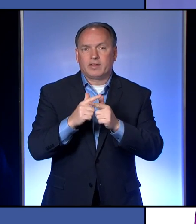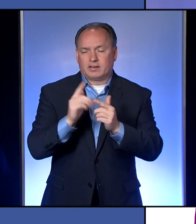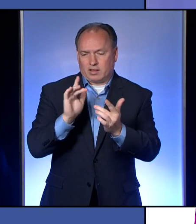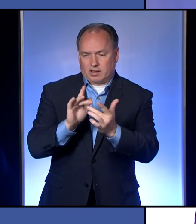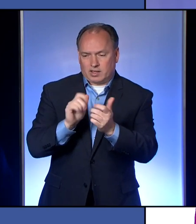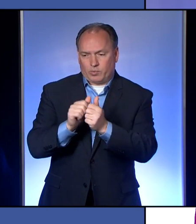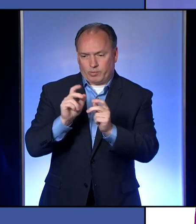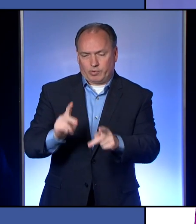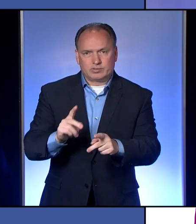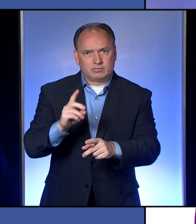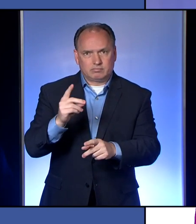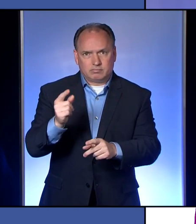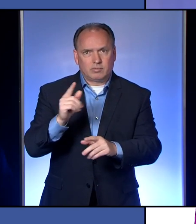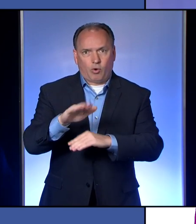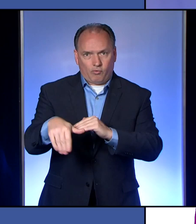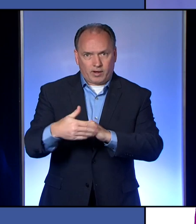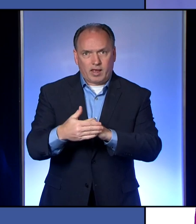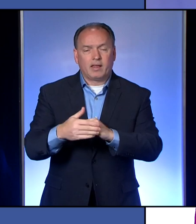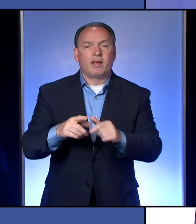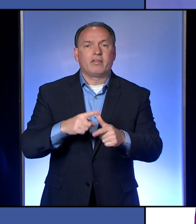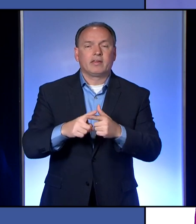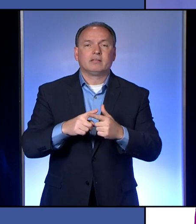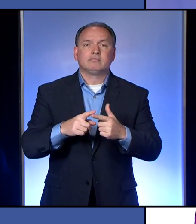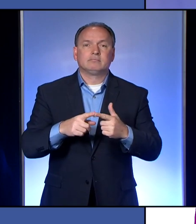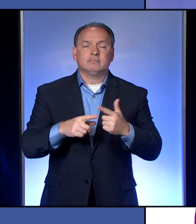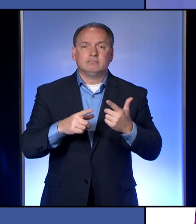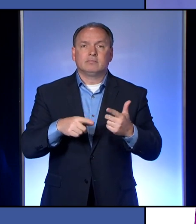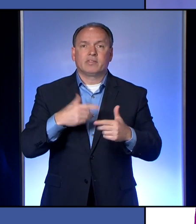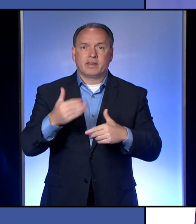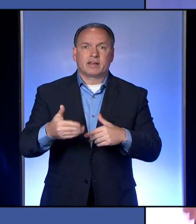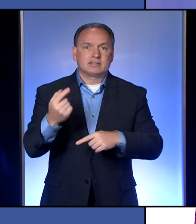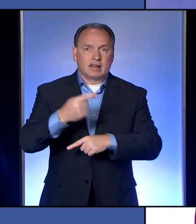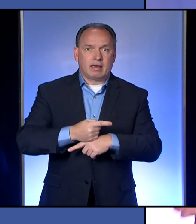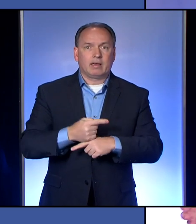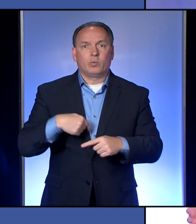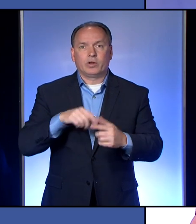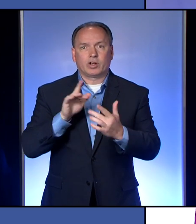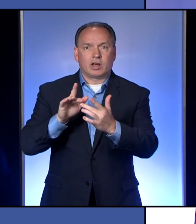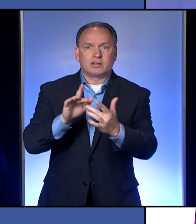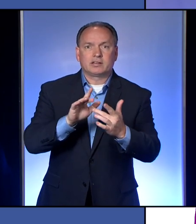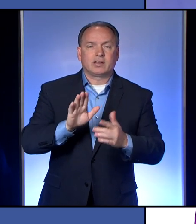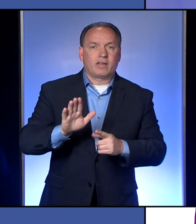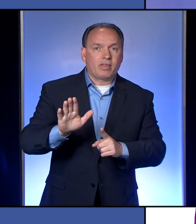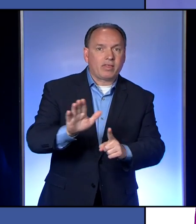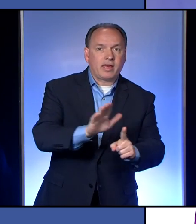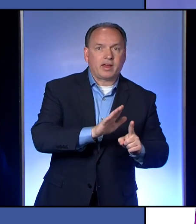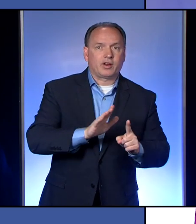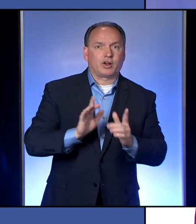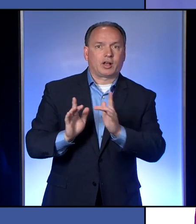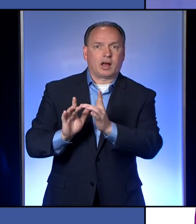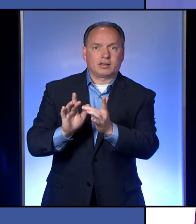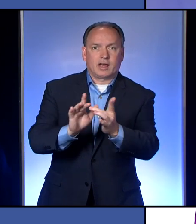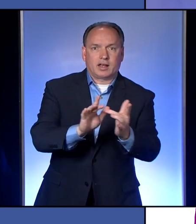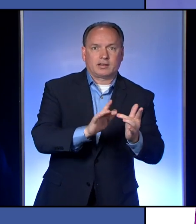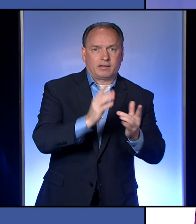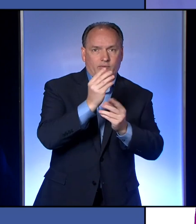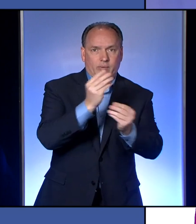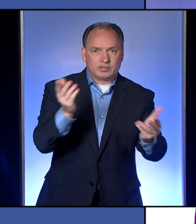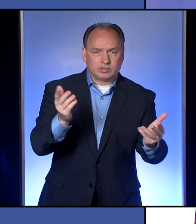the sooner the better, and that then, you know, within the next 24 hours, we're reaching out to their contacts and getting those people